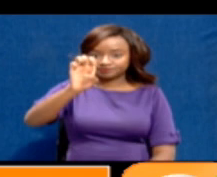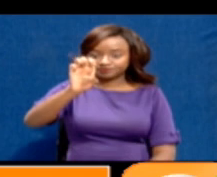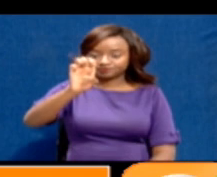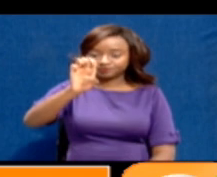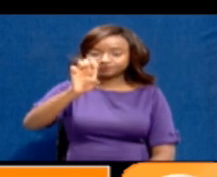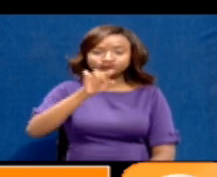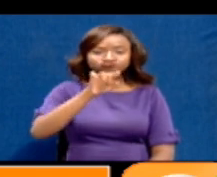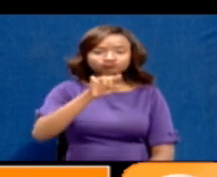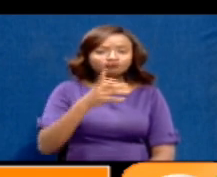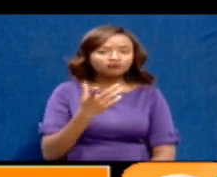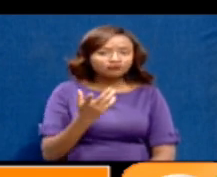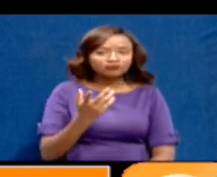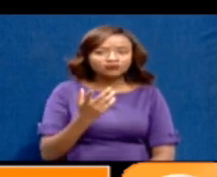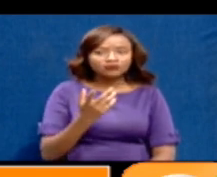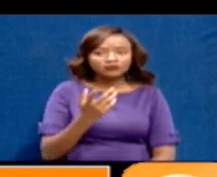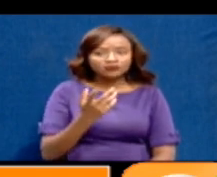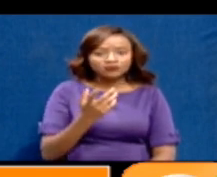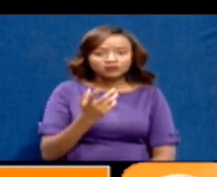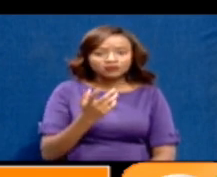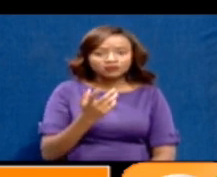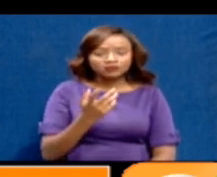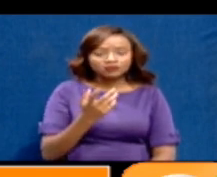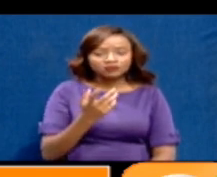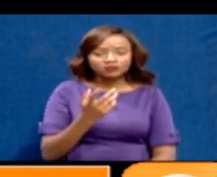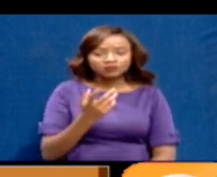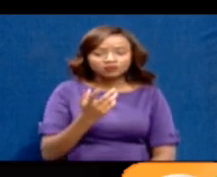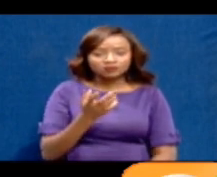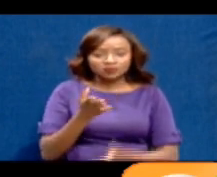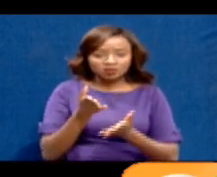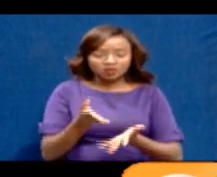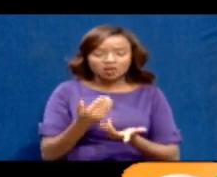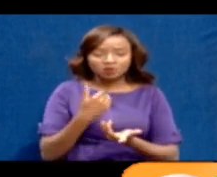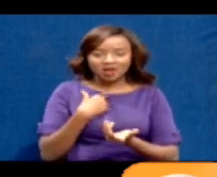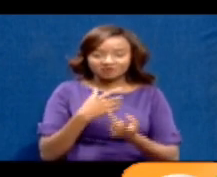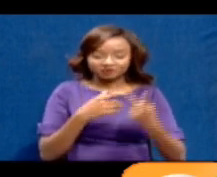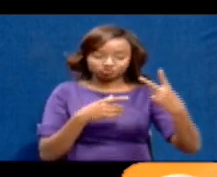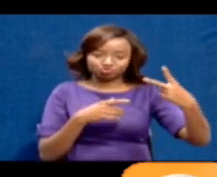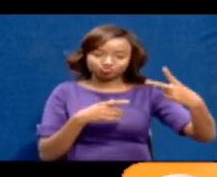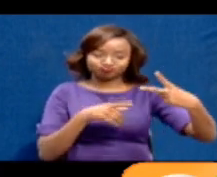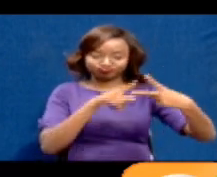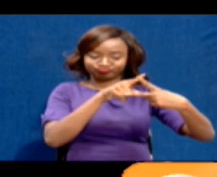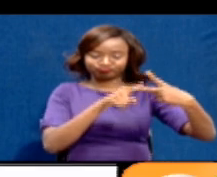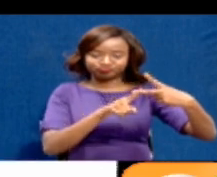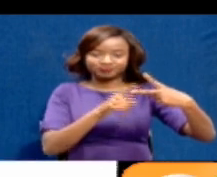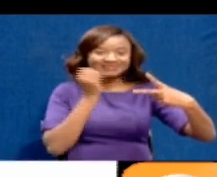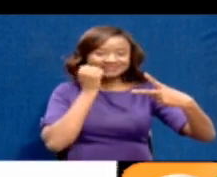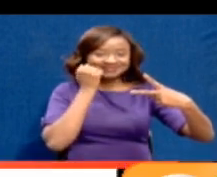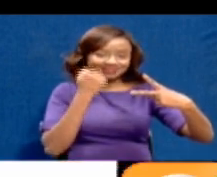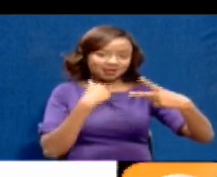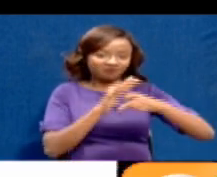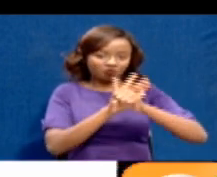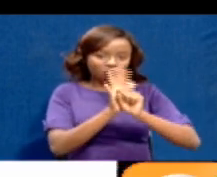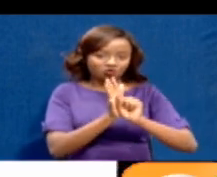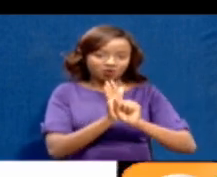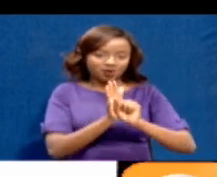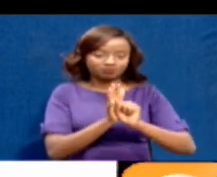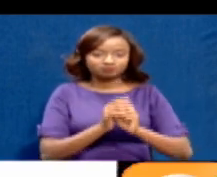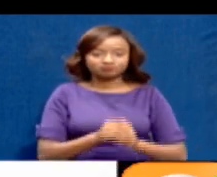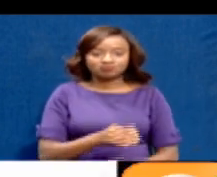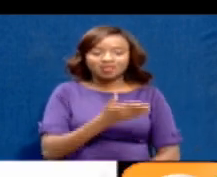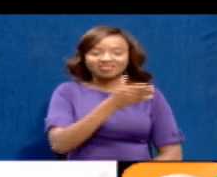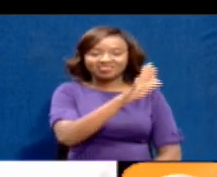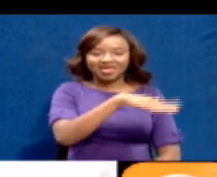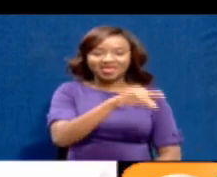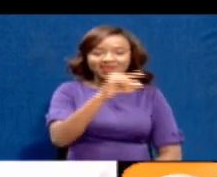As you're aware, currently, we have two of our patients in isolation in Gibana.